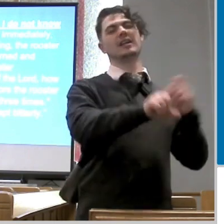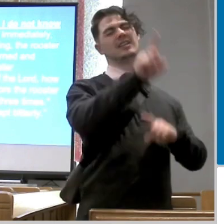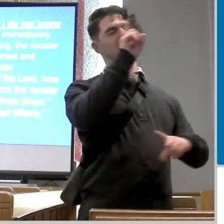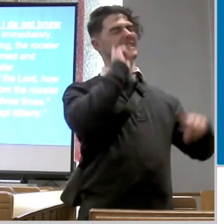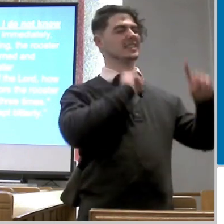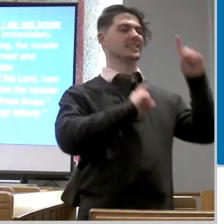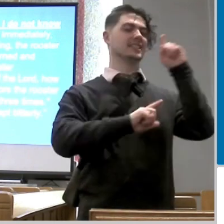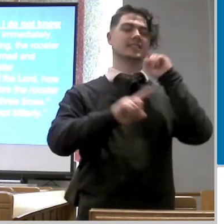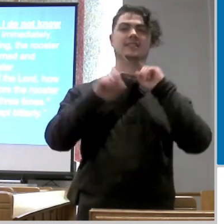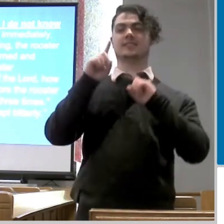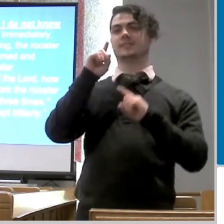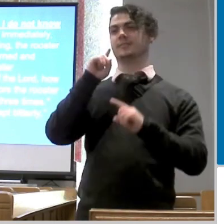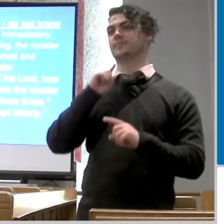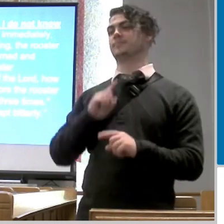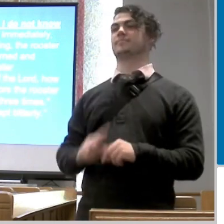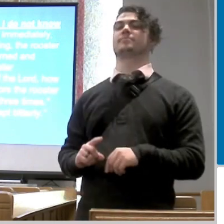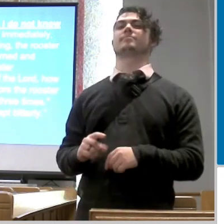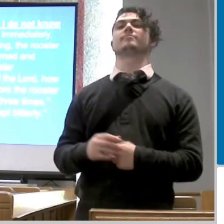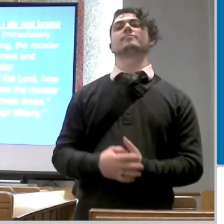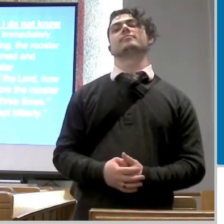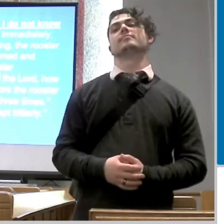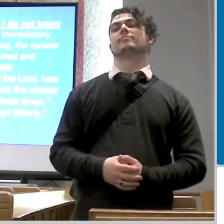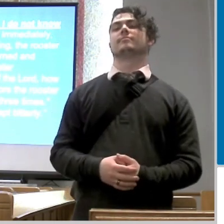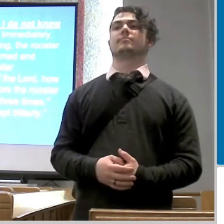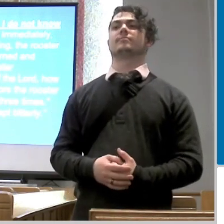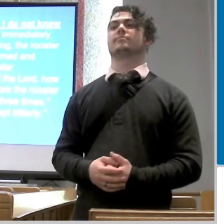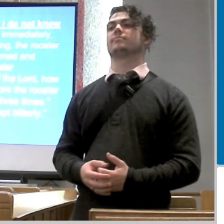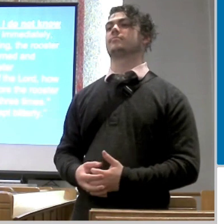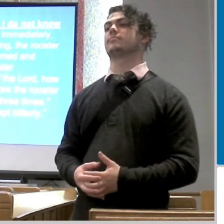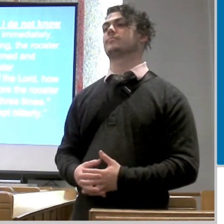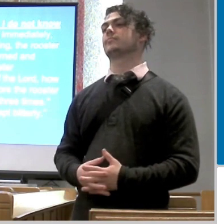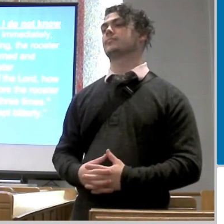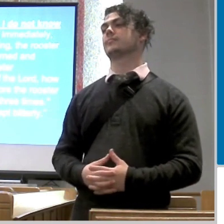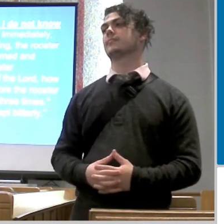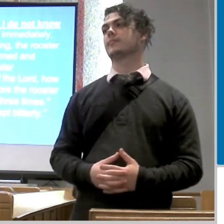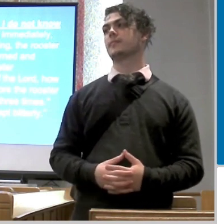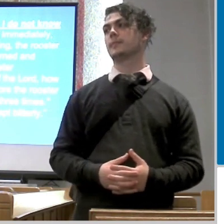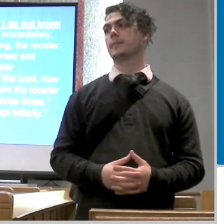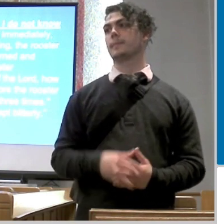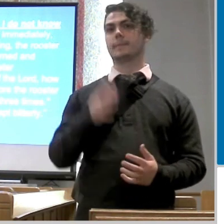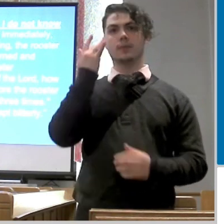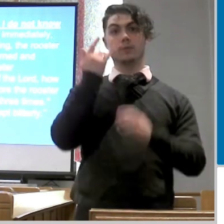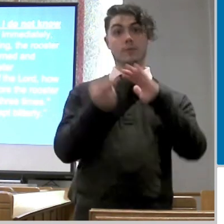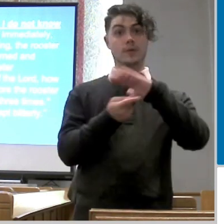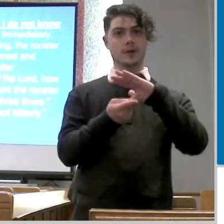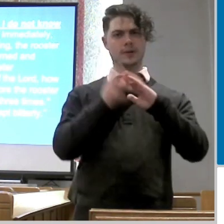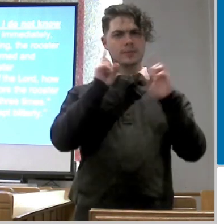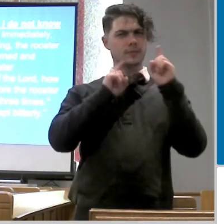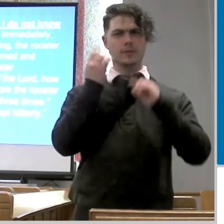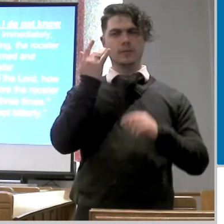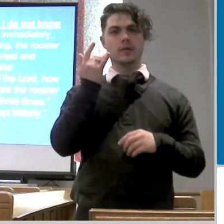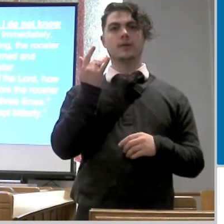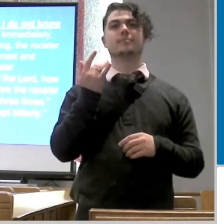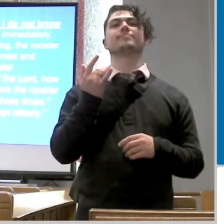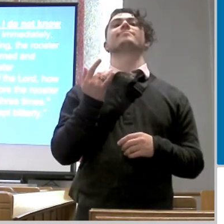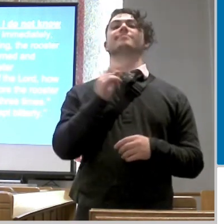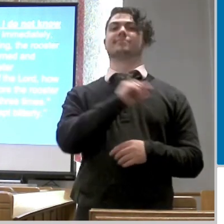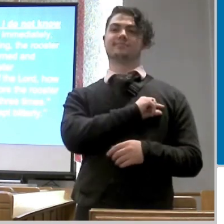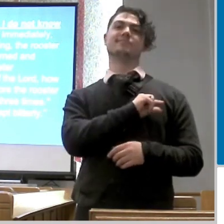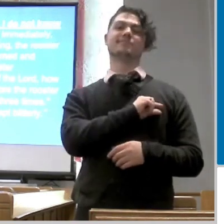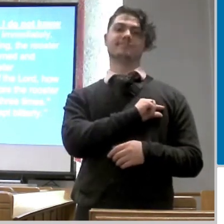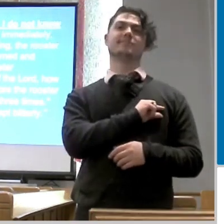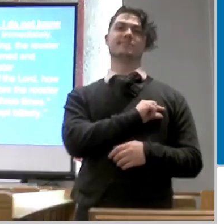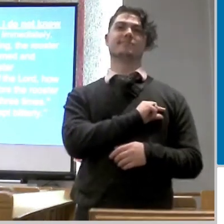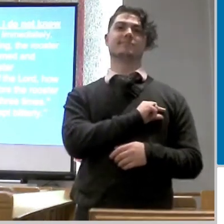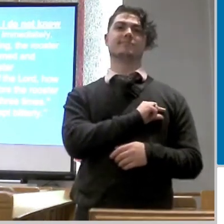out and he wept bitterly why is peter weeping because he's guilty he's